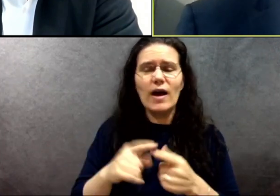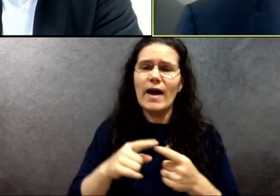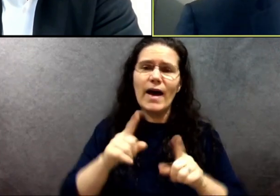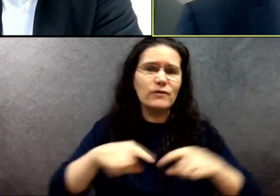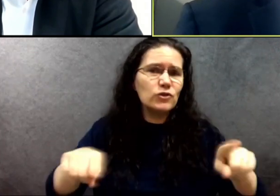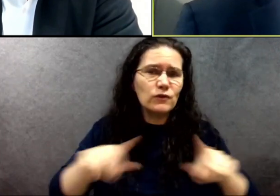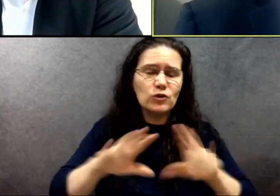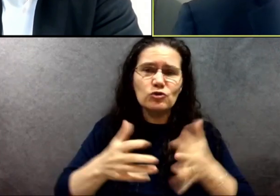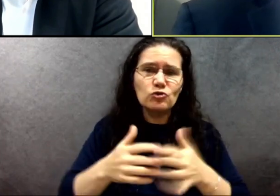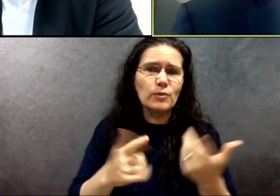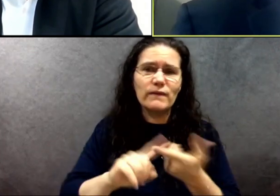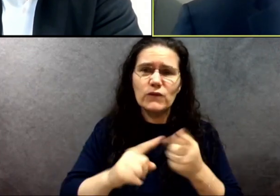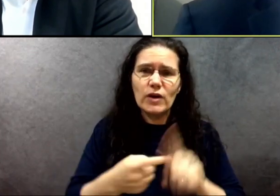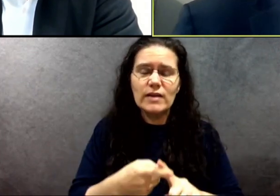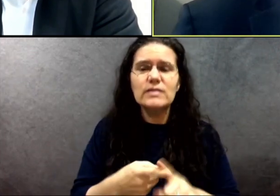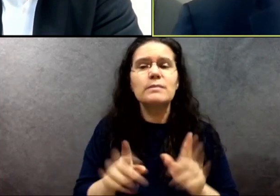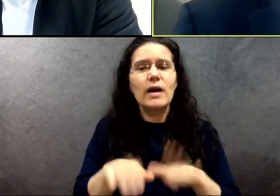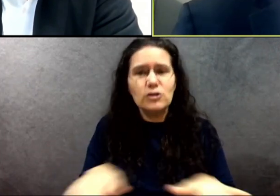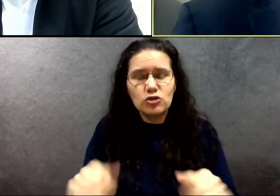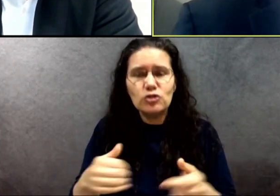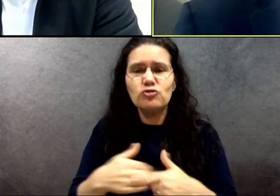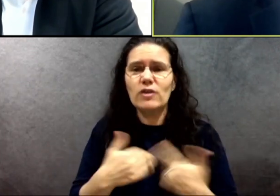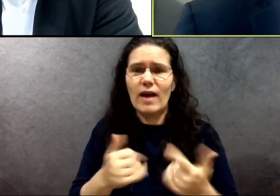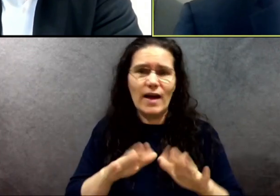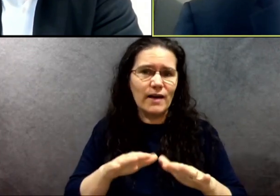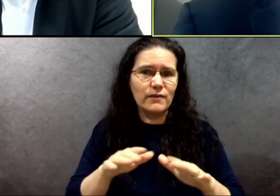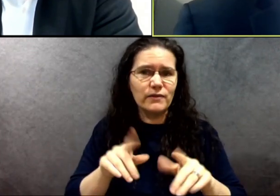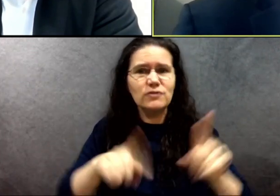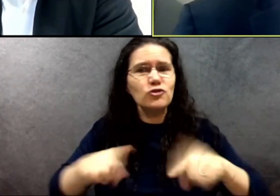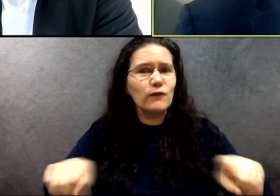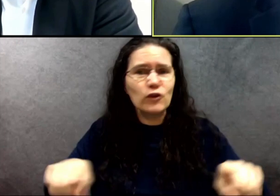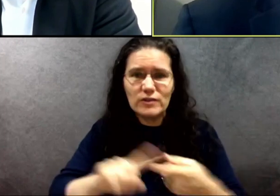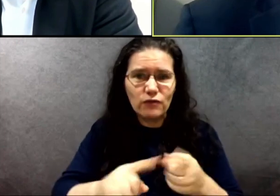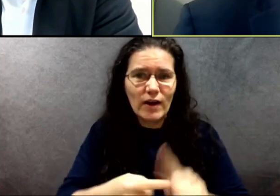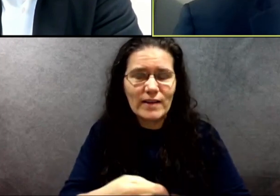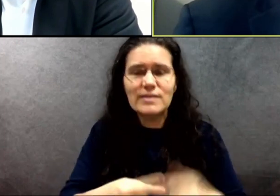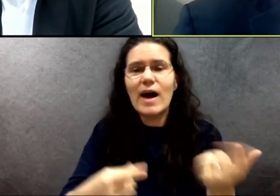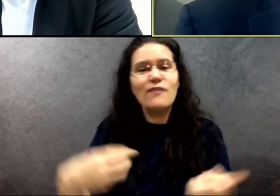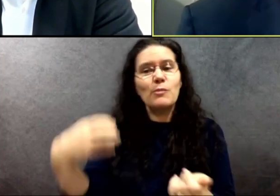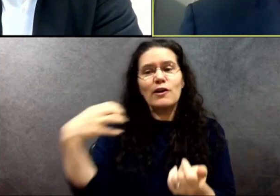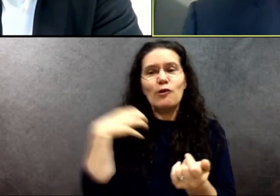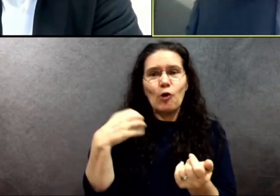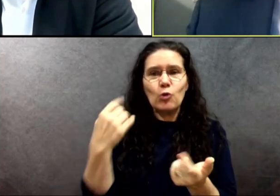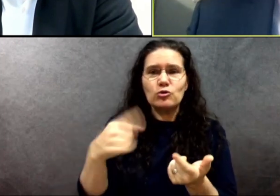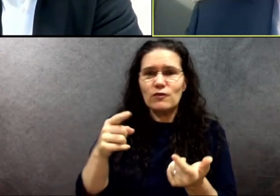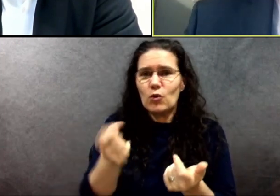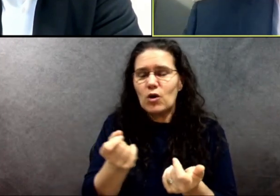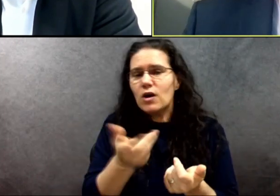My kids have diverse groups of friends. I've been successful coaching diverse groups of people.